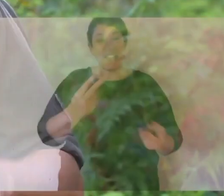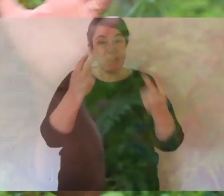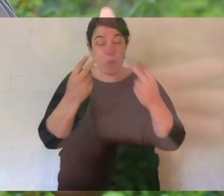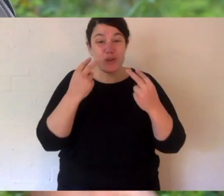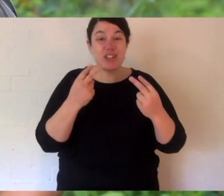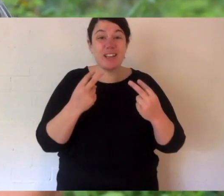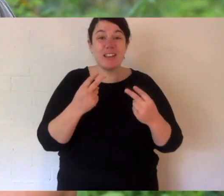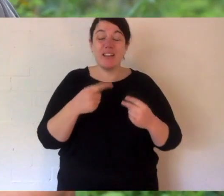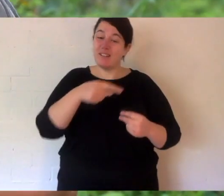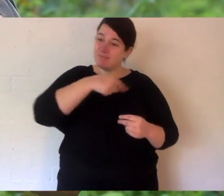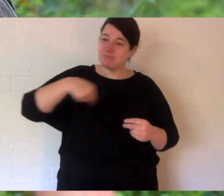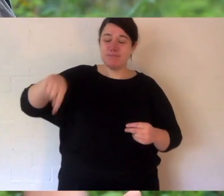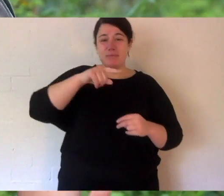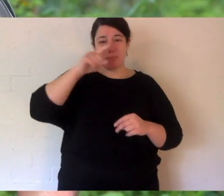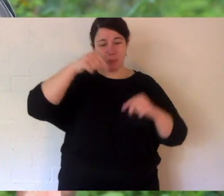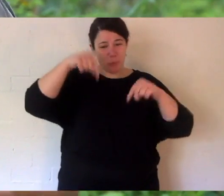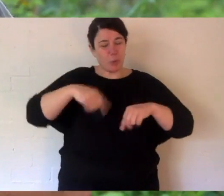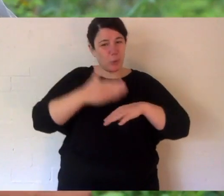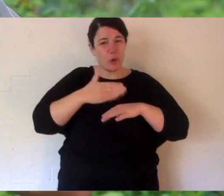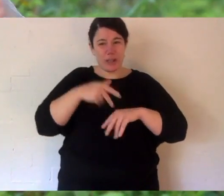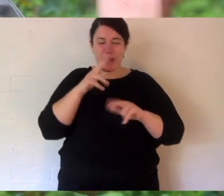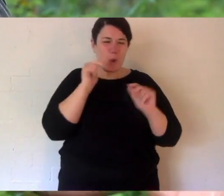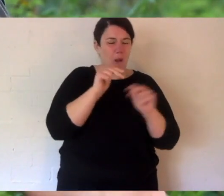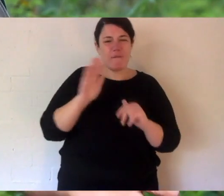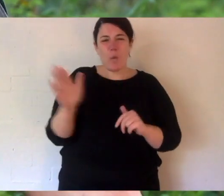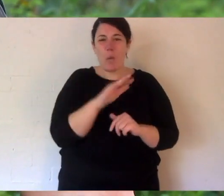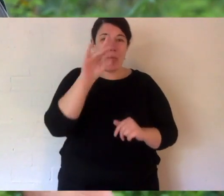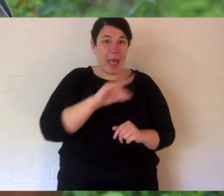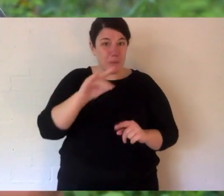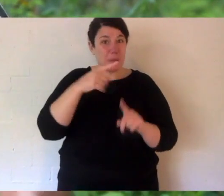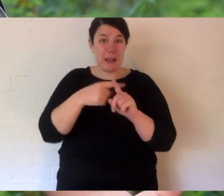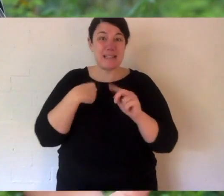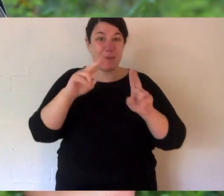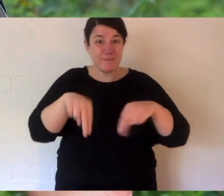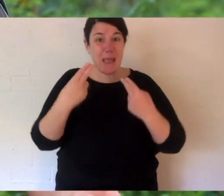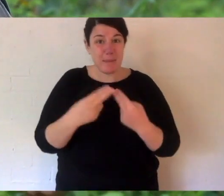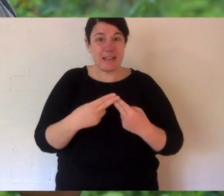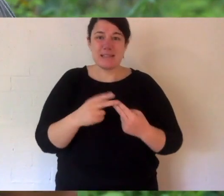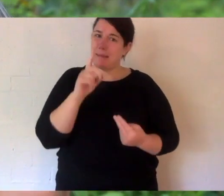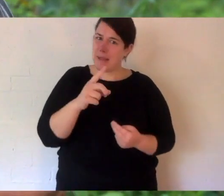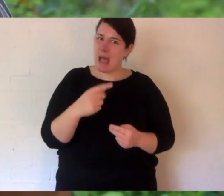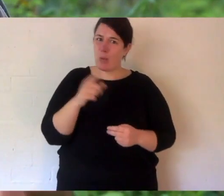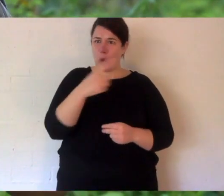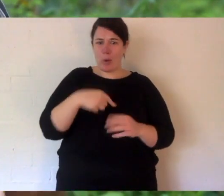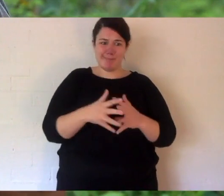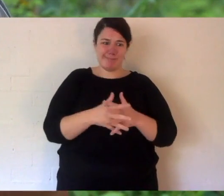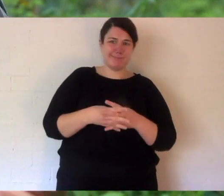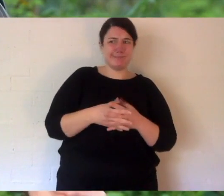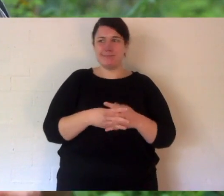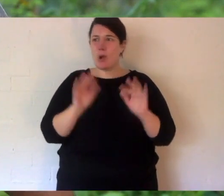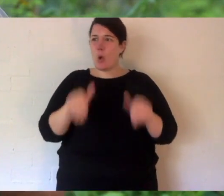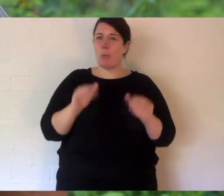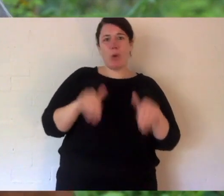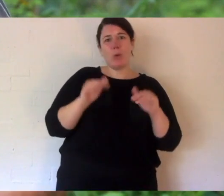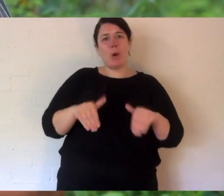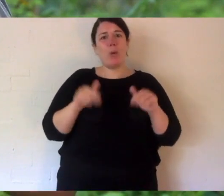Thanks for watching everyone. The Keepers and I are looking after all of our animals and our families but we all have a bit of extra time at the